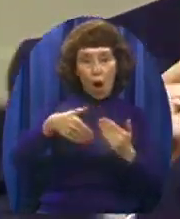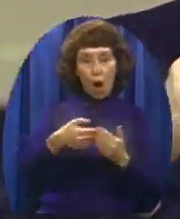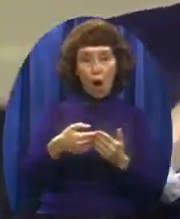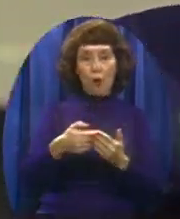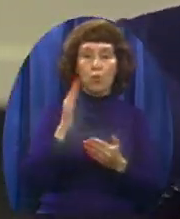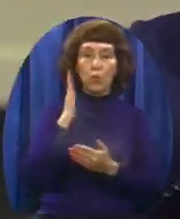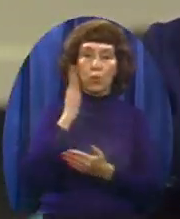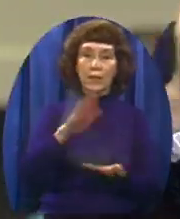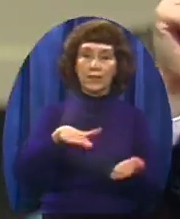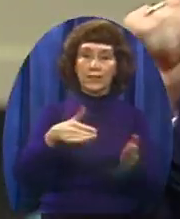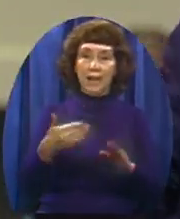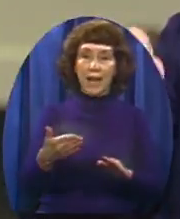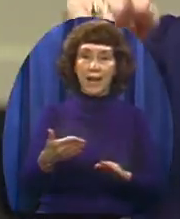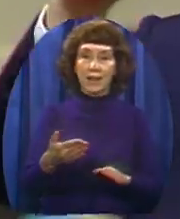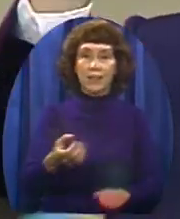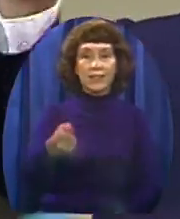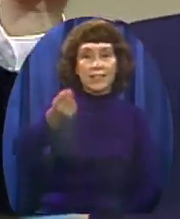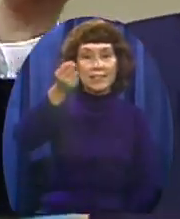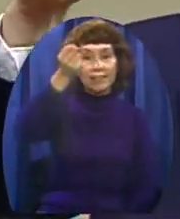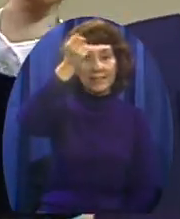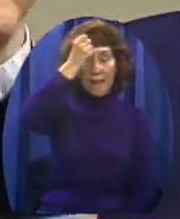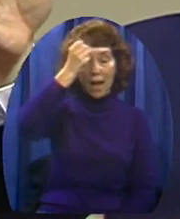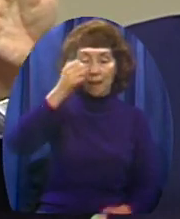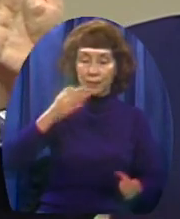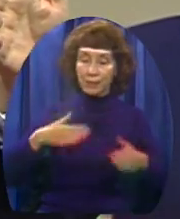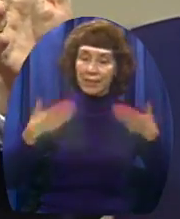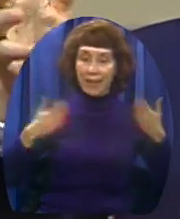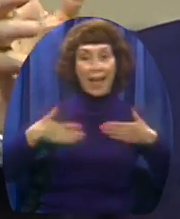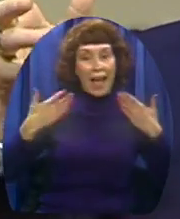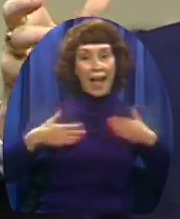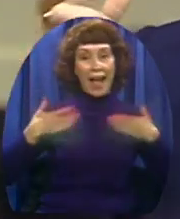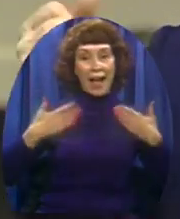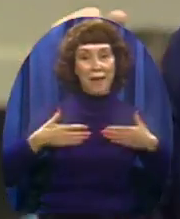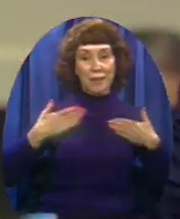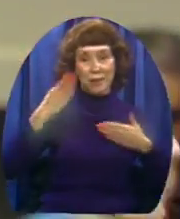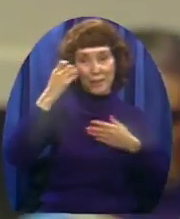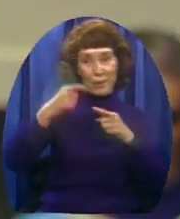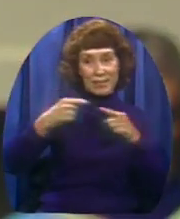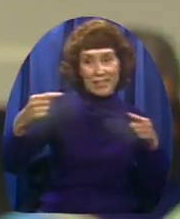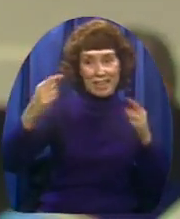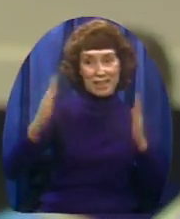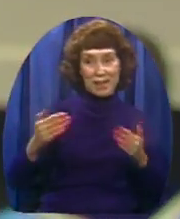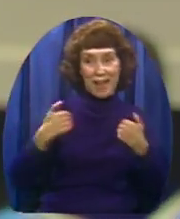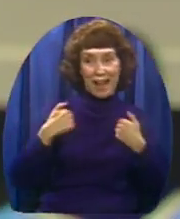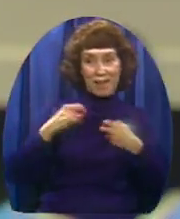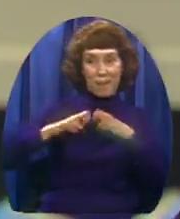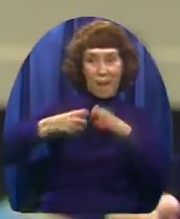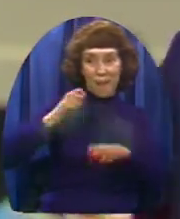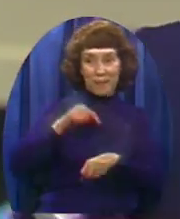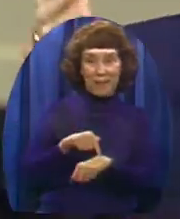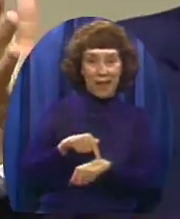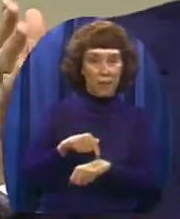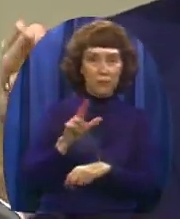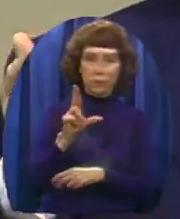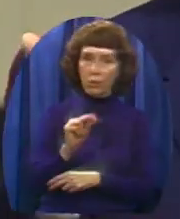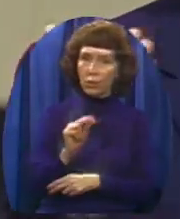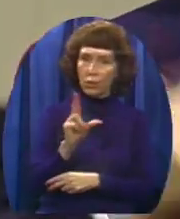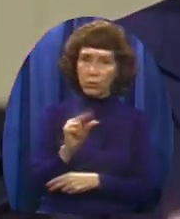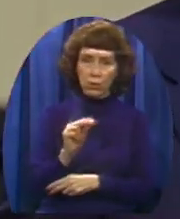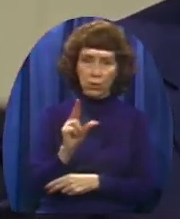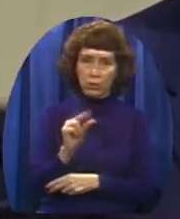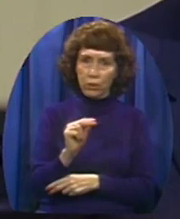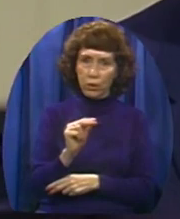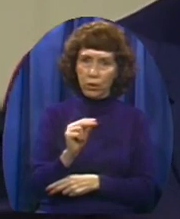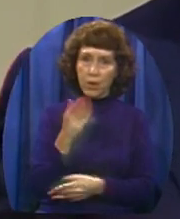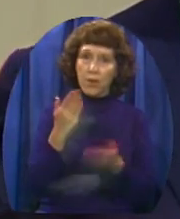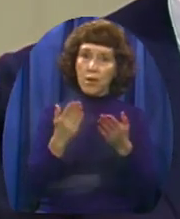it's so dumb To be rejoicing in some Even if it's your enemy Who's having a hard time Because there'll come the day When the